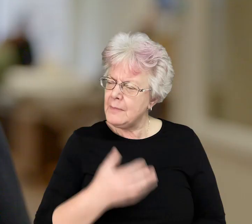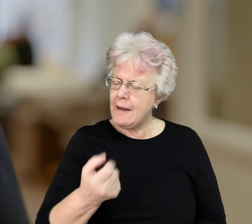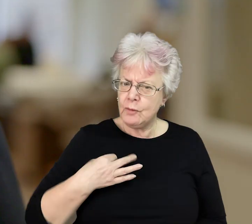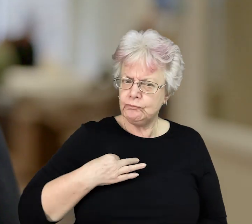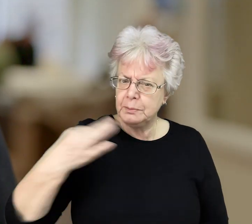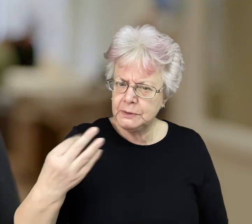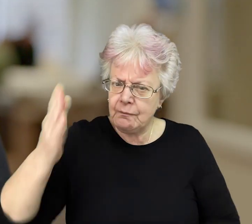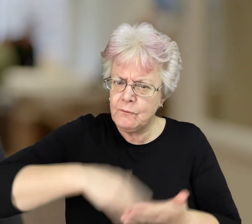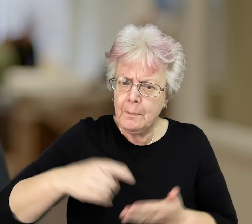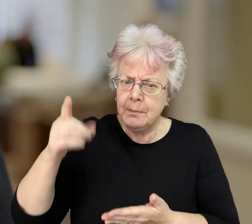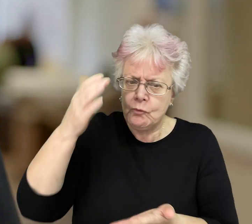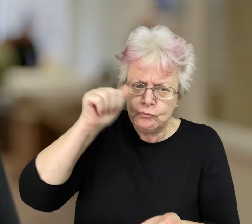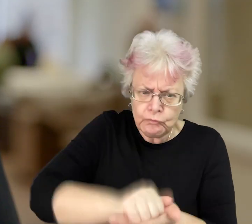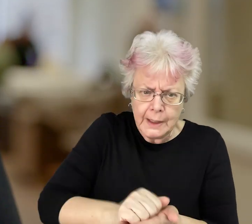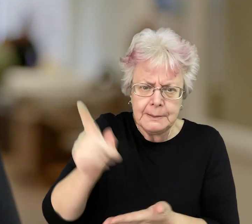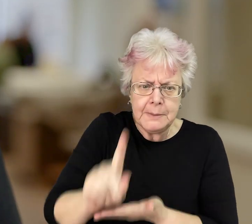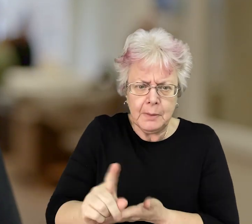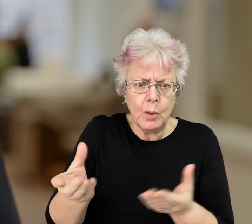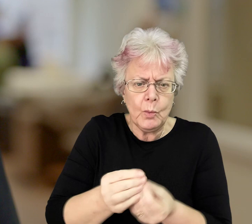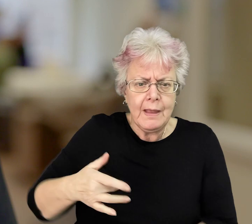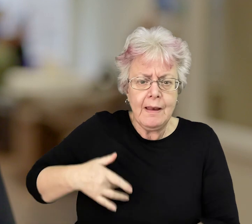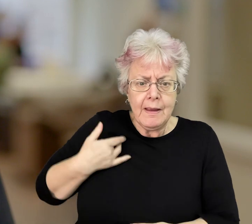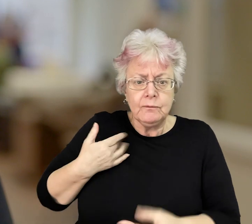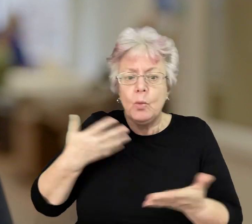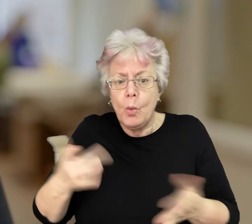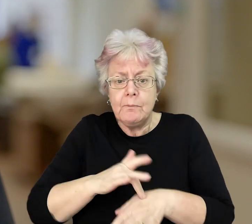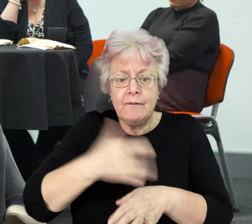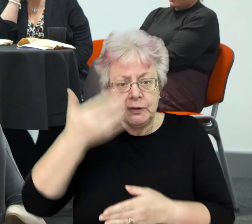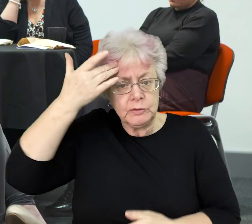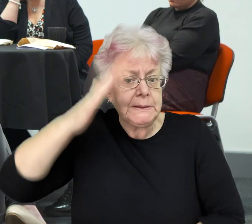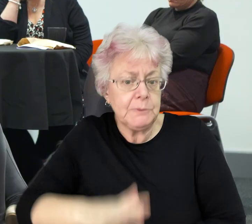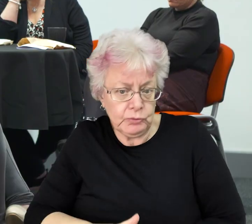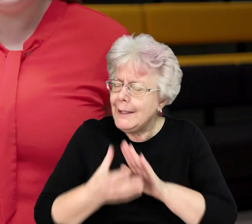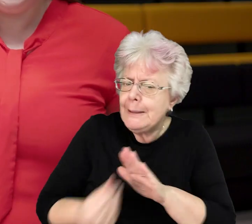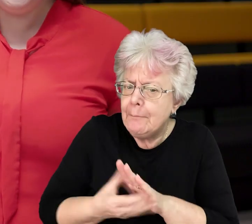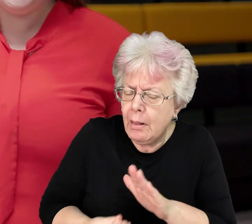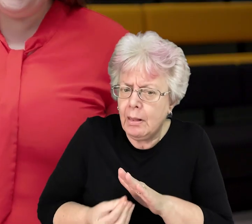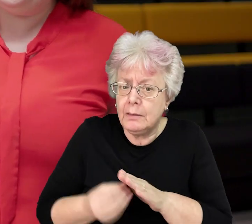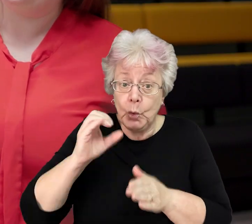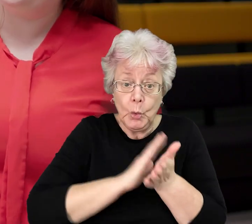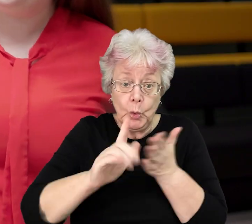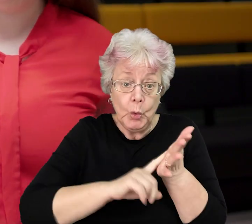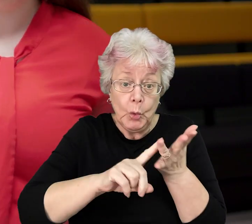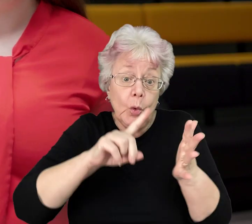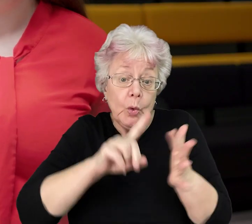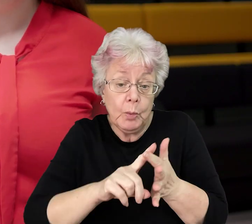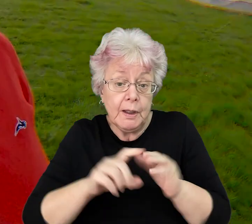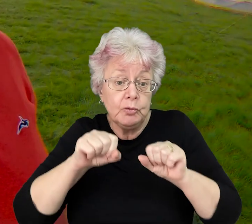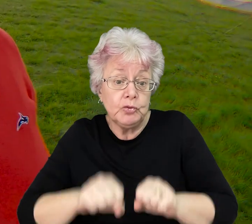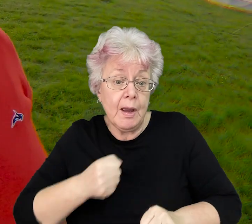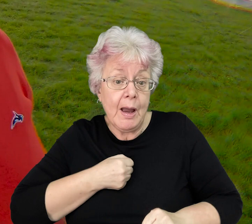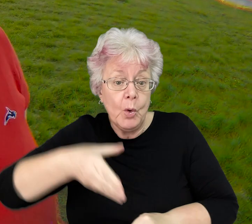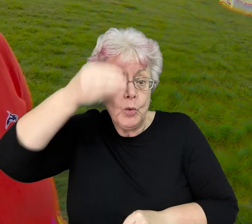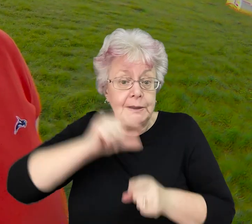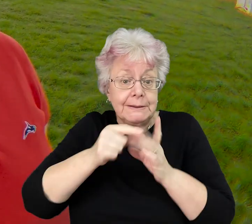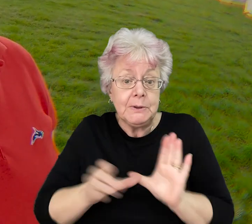We will have representation from those with the right lived or professional experience. For example, Chloe, the chair of our Learning